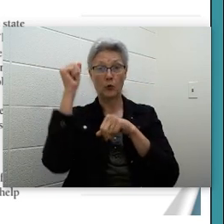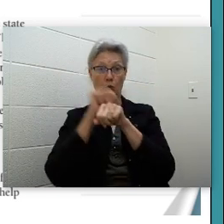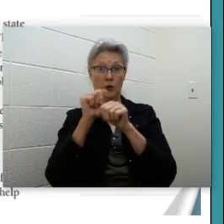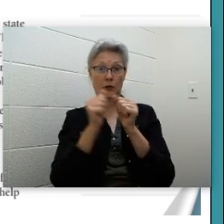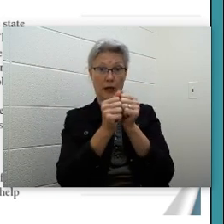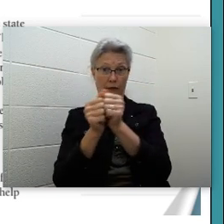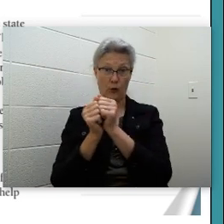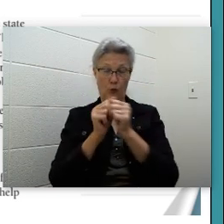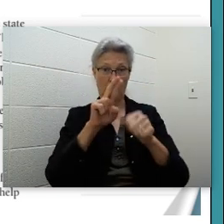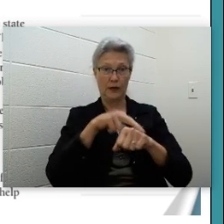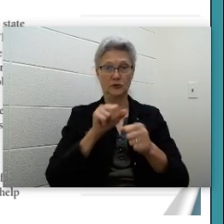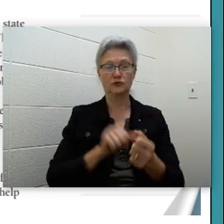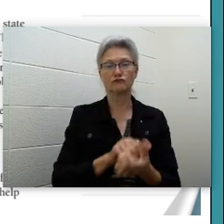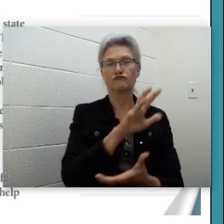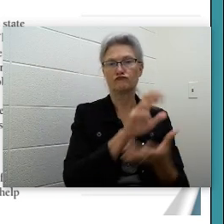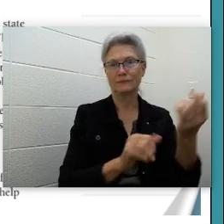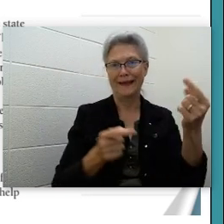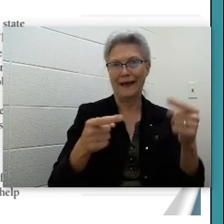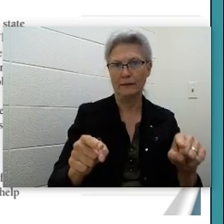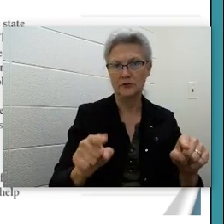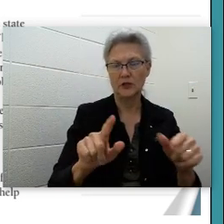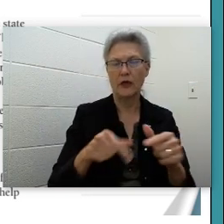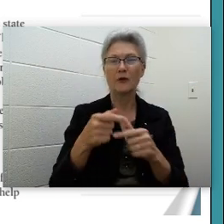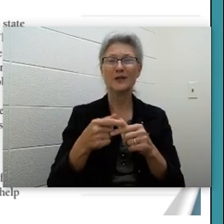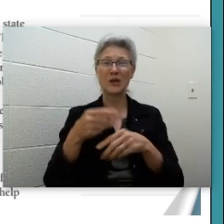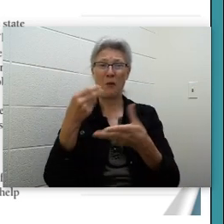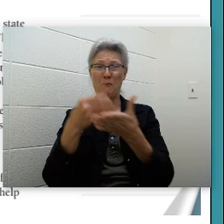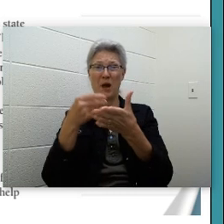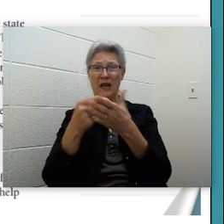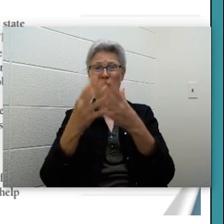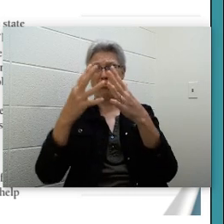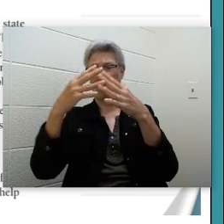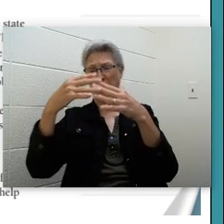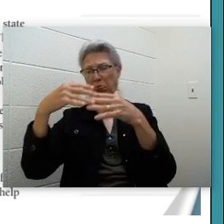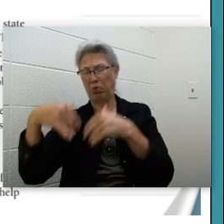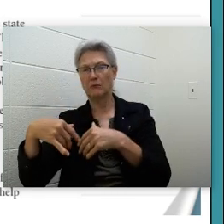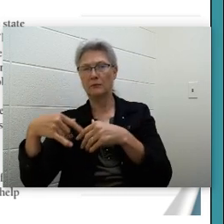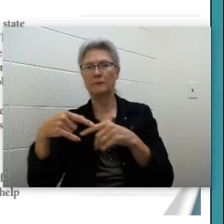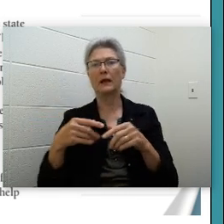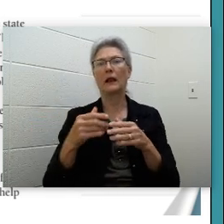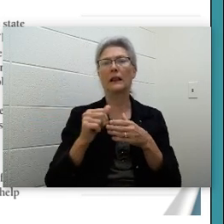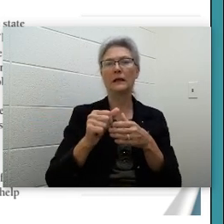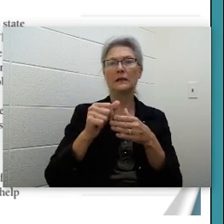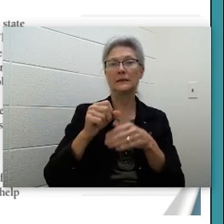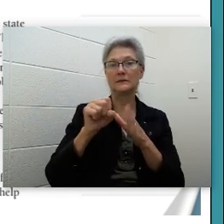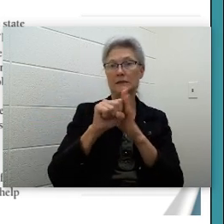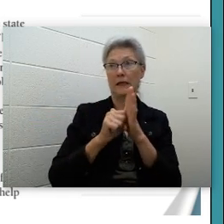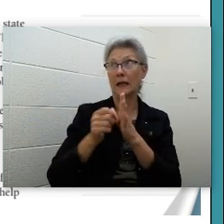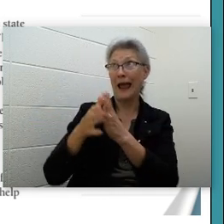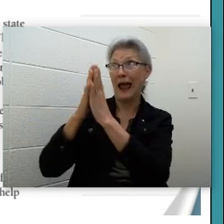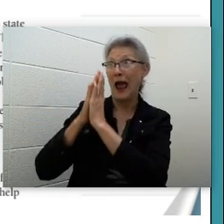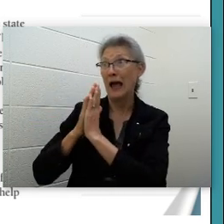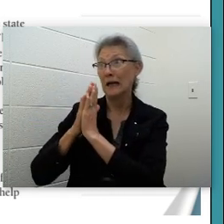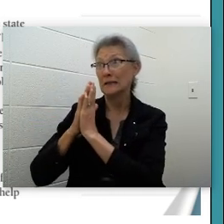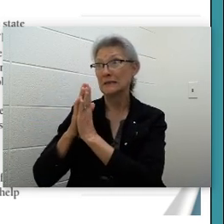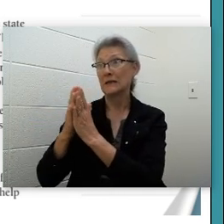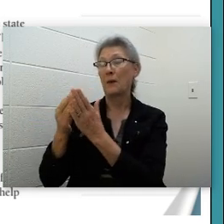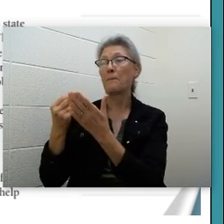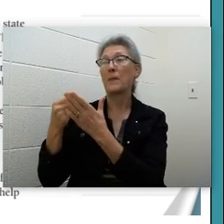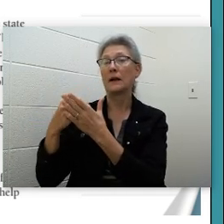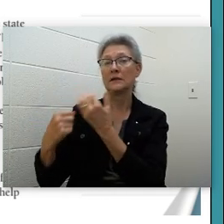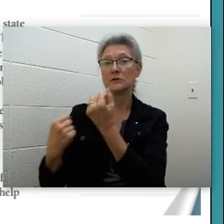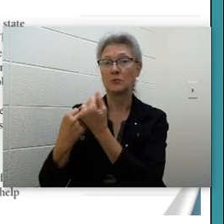At other times, an economic crisis may lead a state may ask the federal government for support.